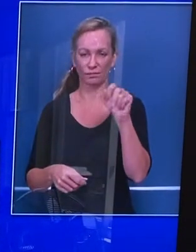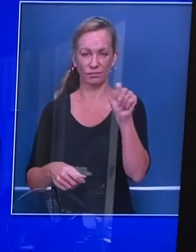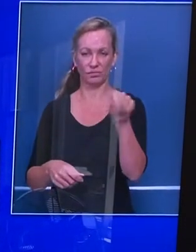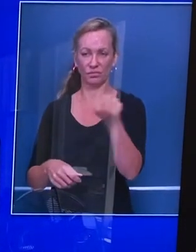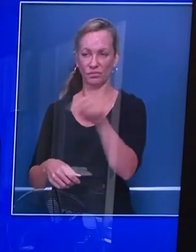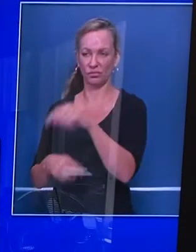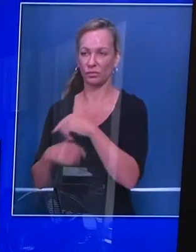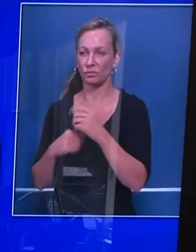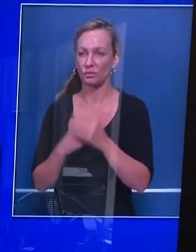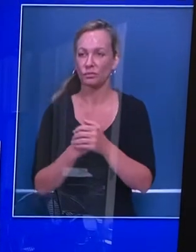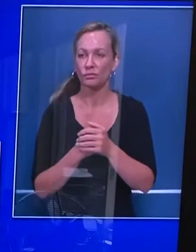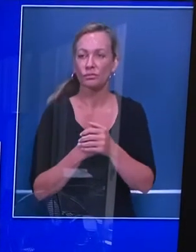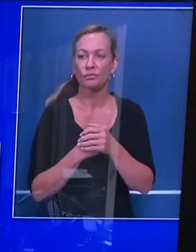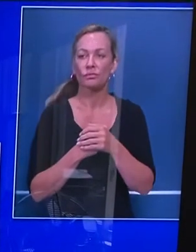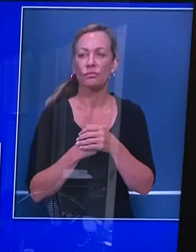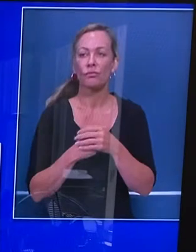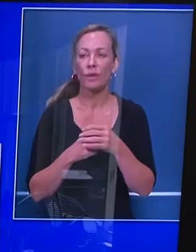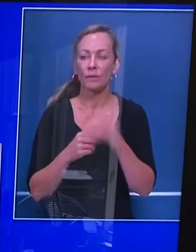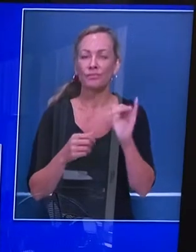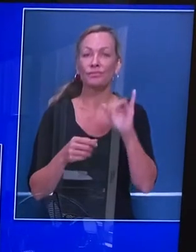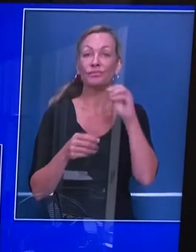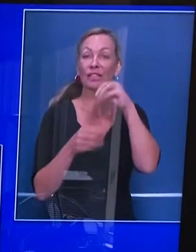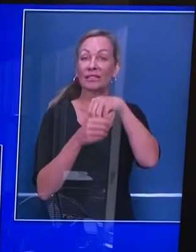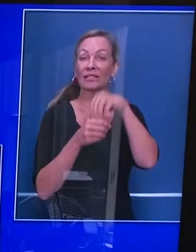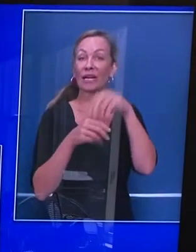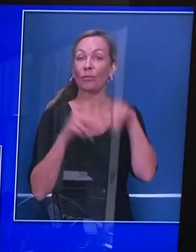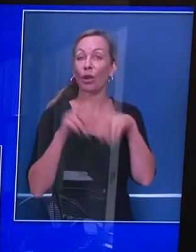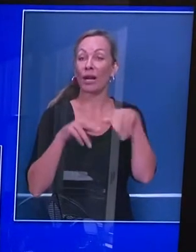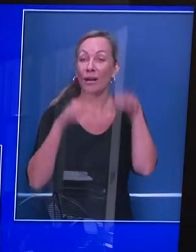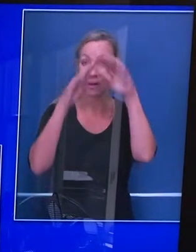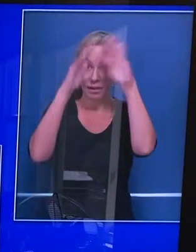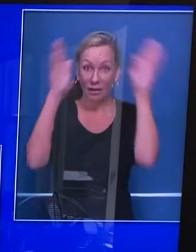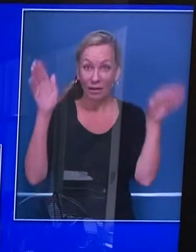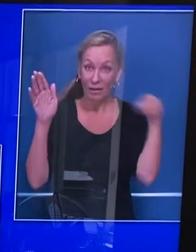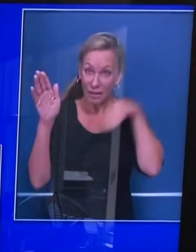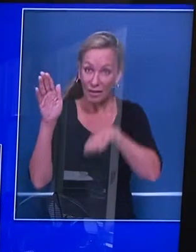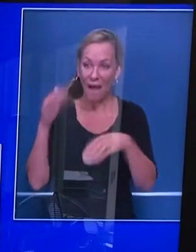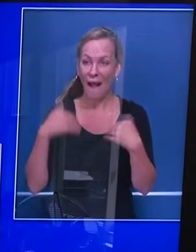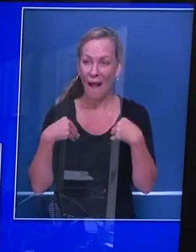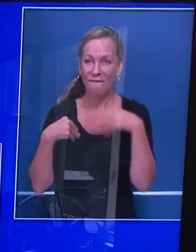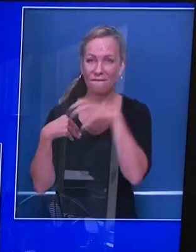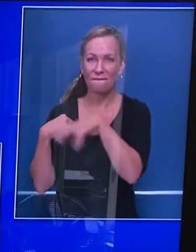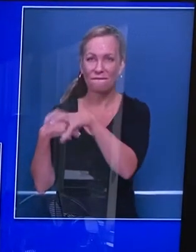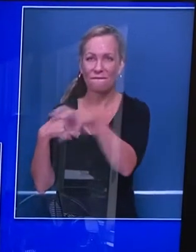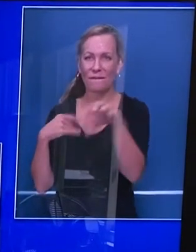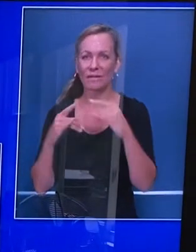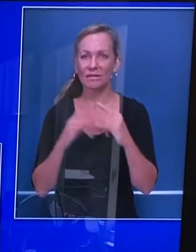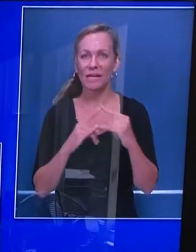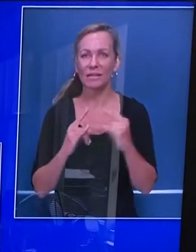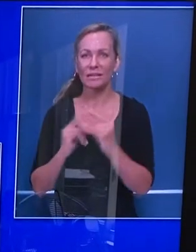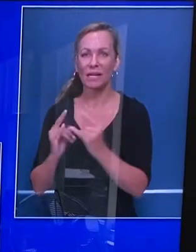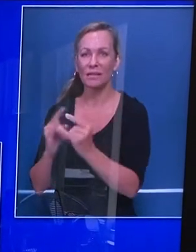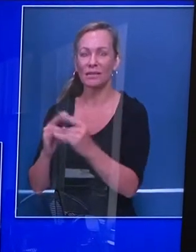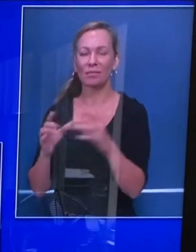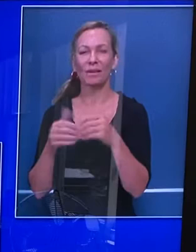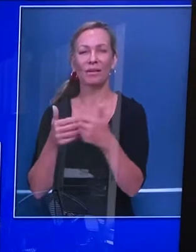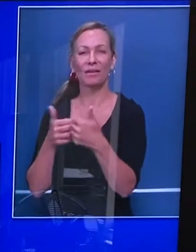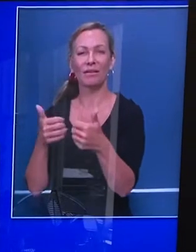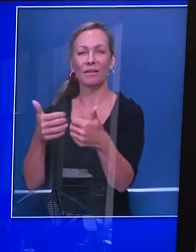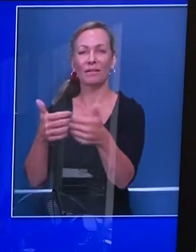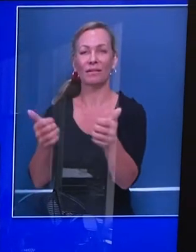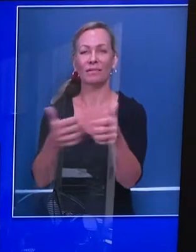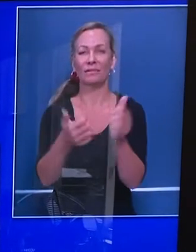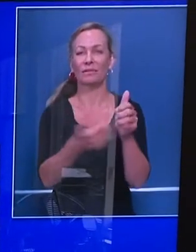that allow us to cohort families and individuals so that they can be more appropriately socially distanced as well as